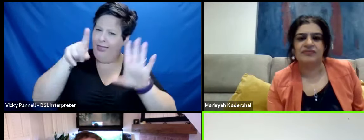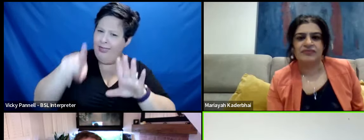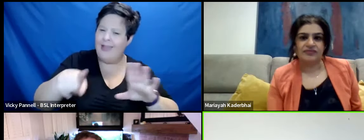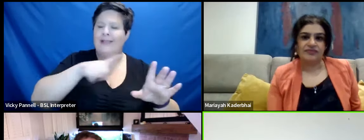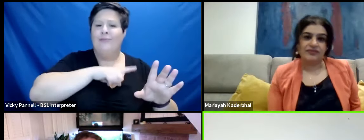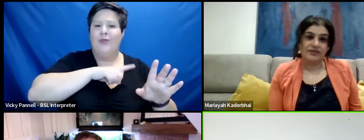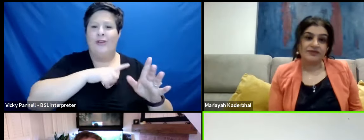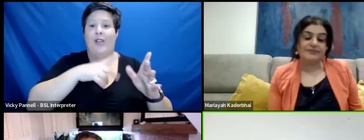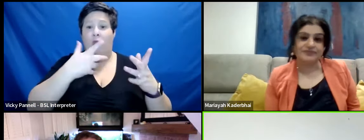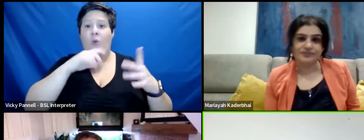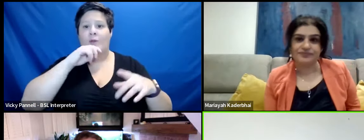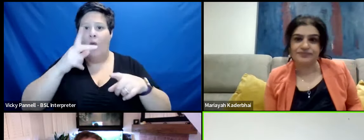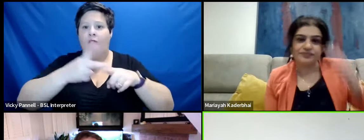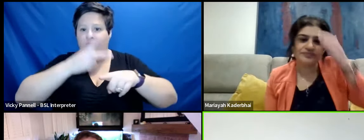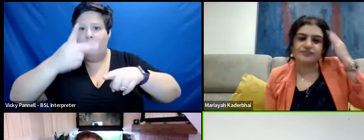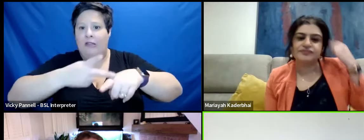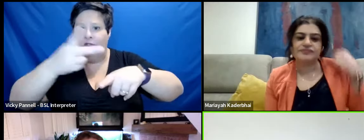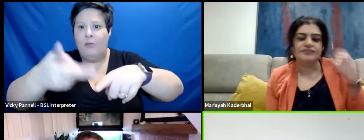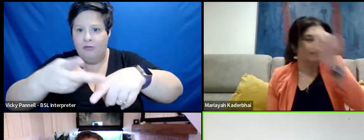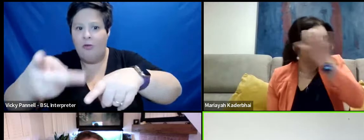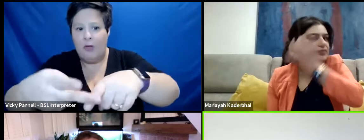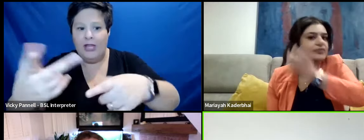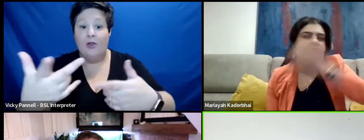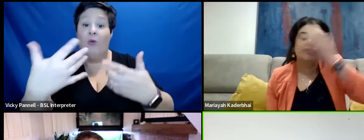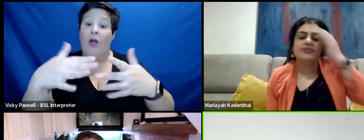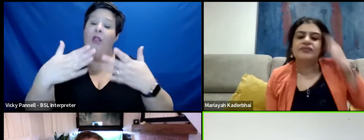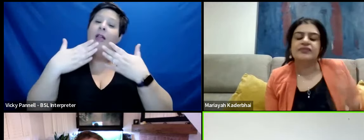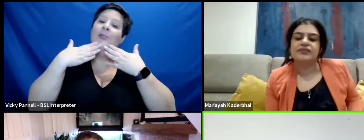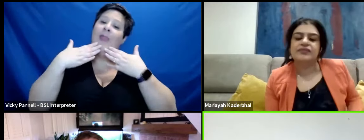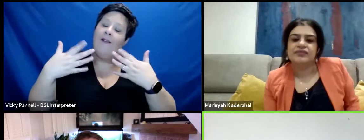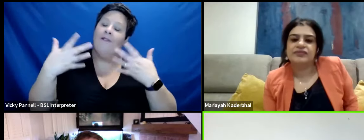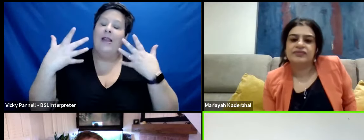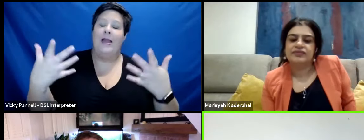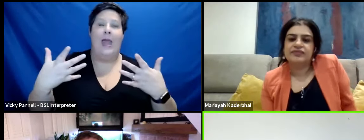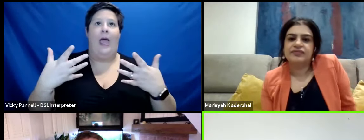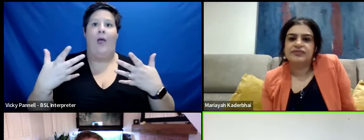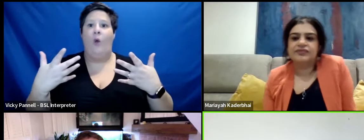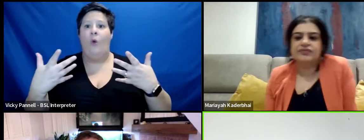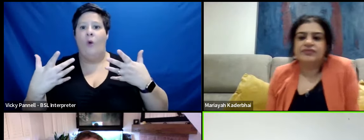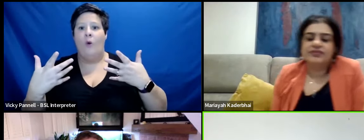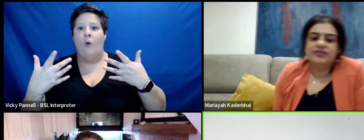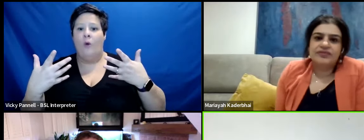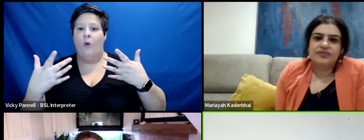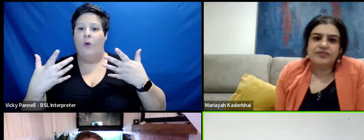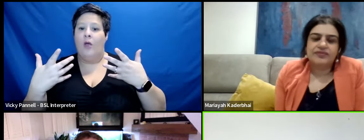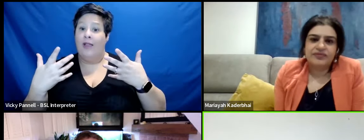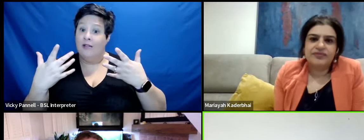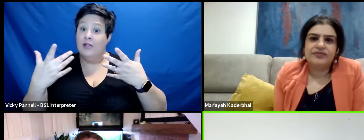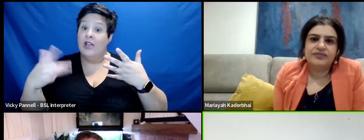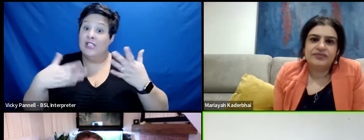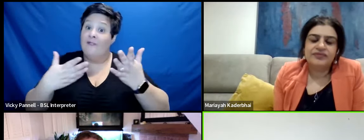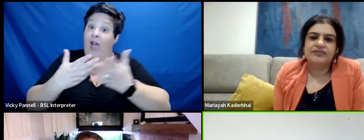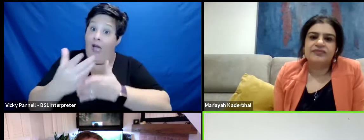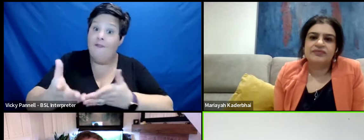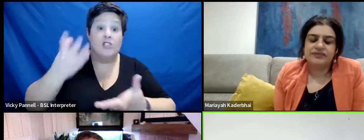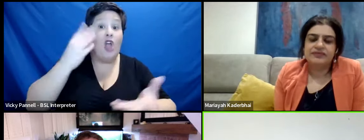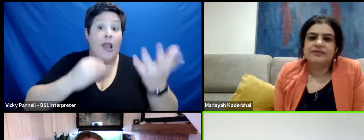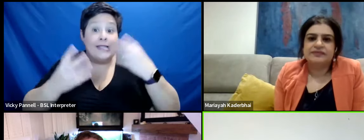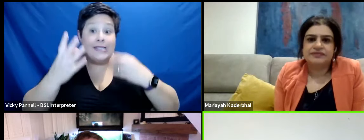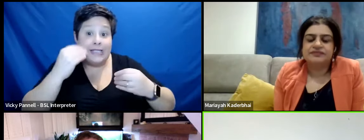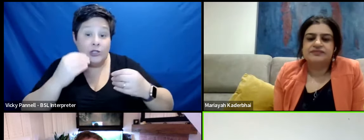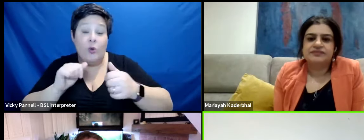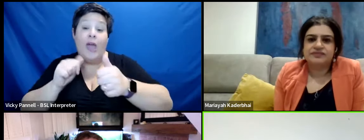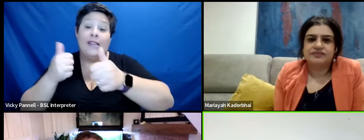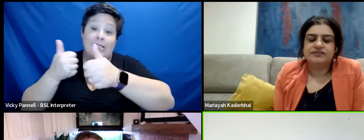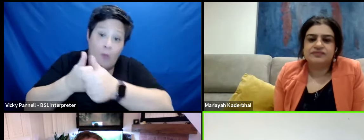otherwise it will just keep repeating itself and while we're thankfully moving into a space now where survivors are being heard and supported